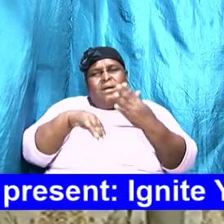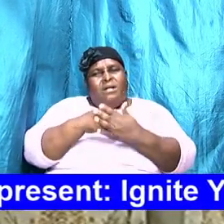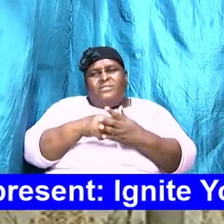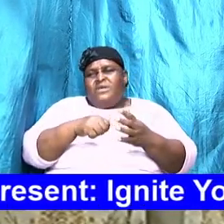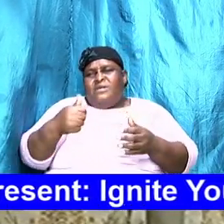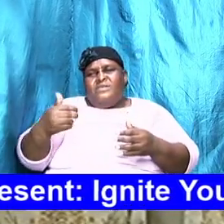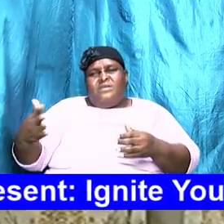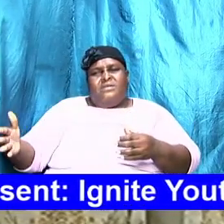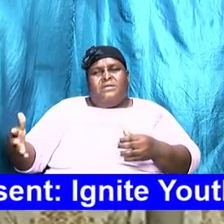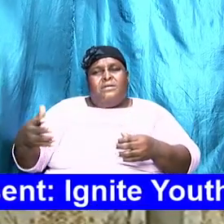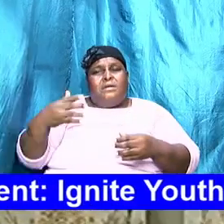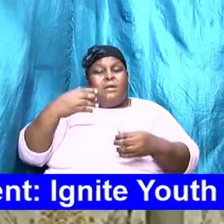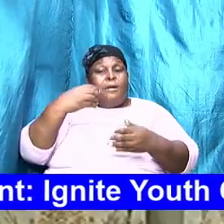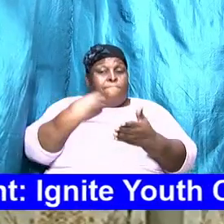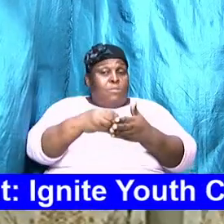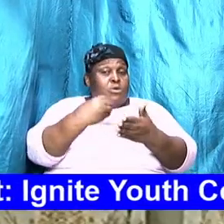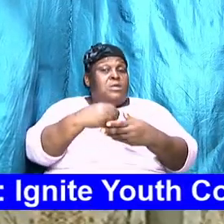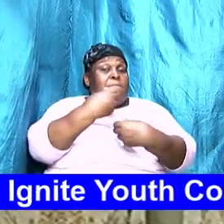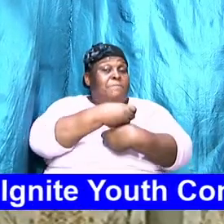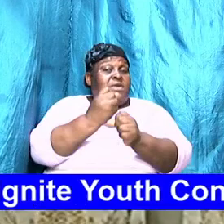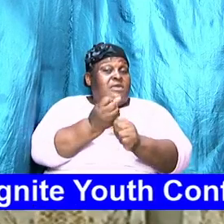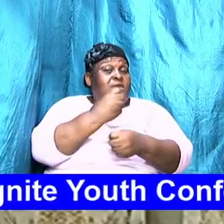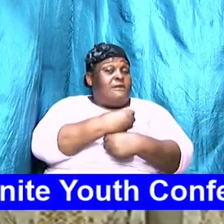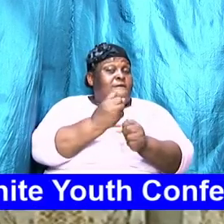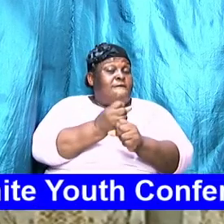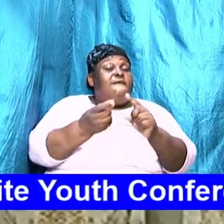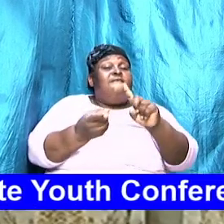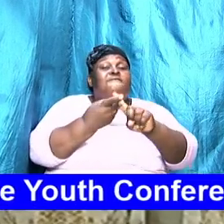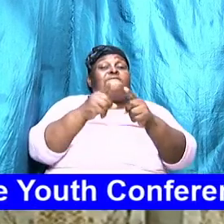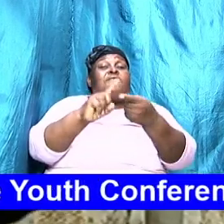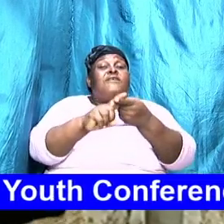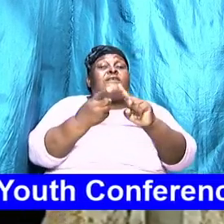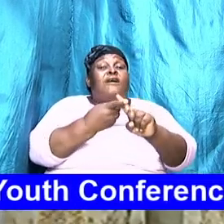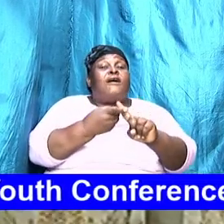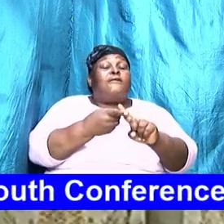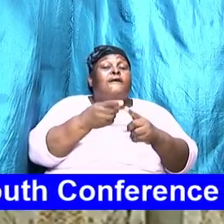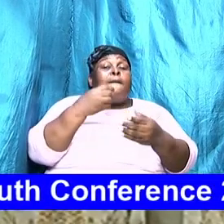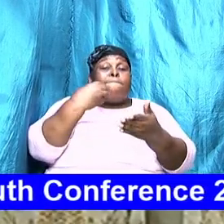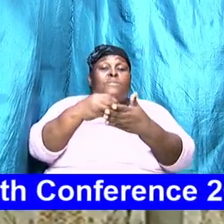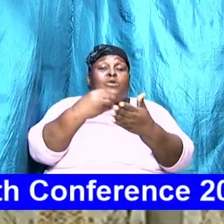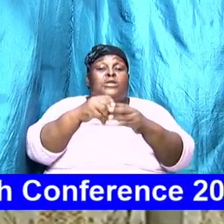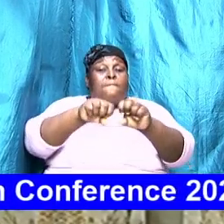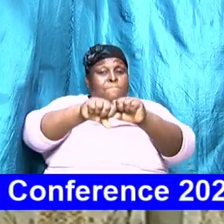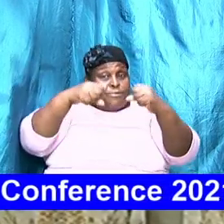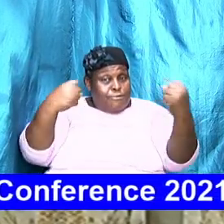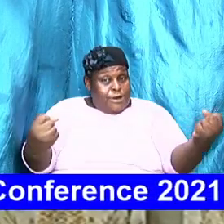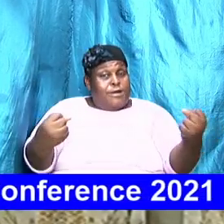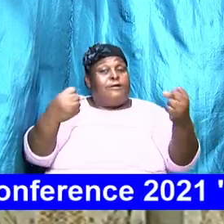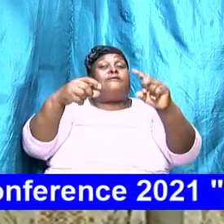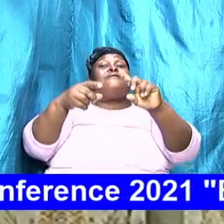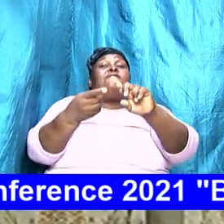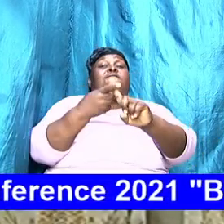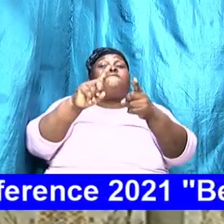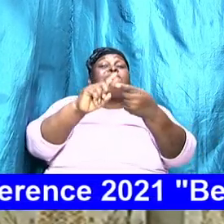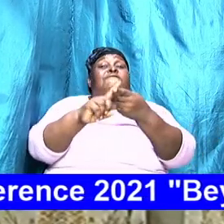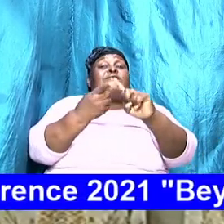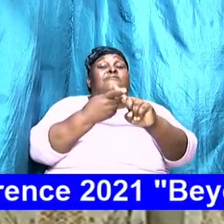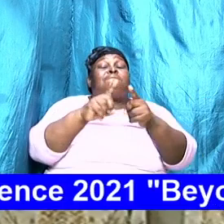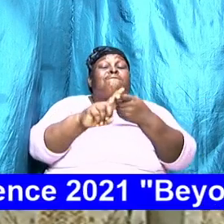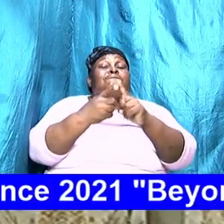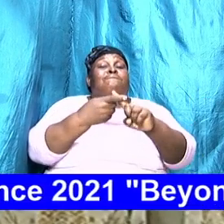makes friends and we all know money break friends there is something about money